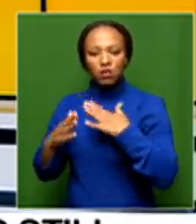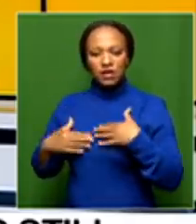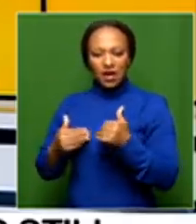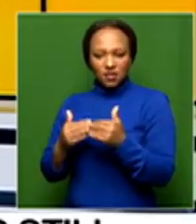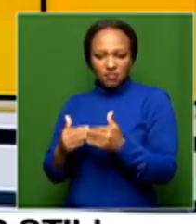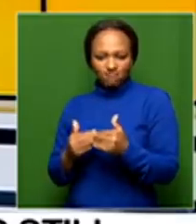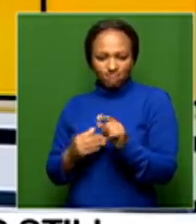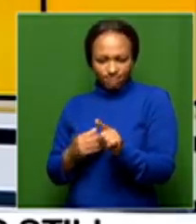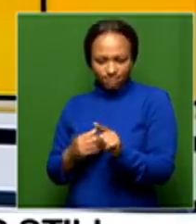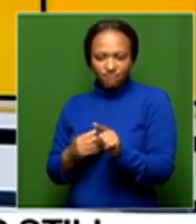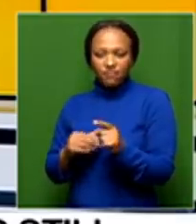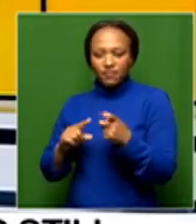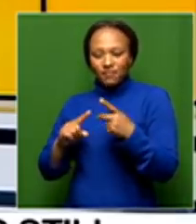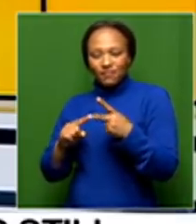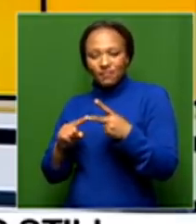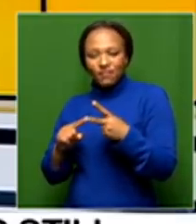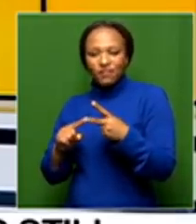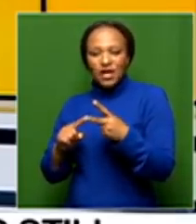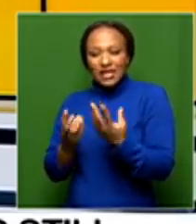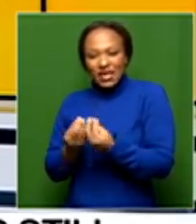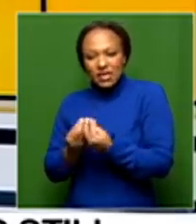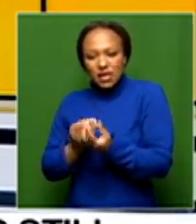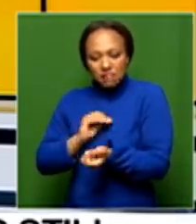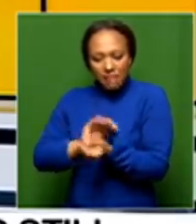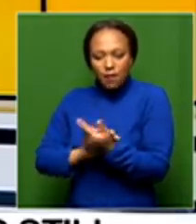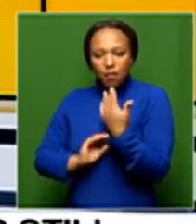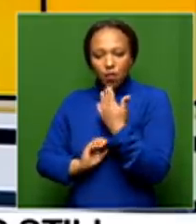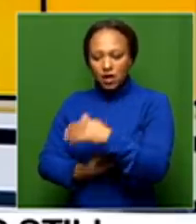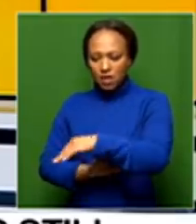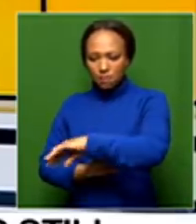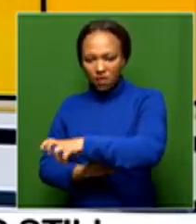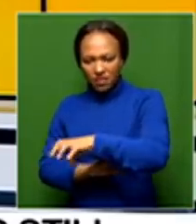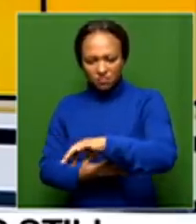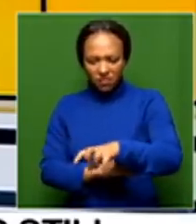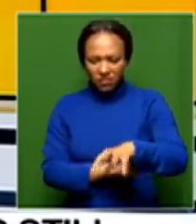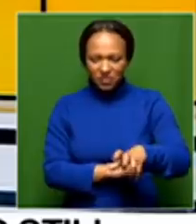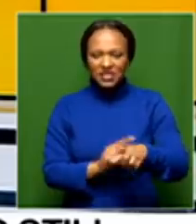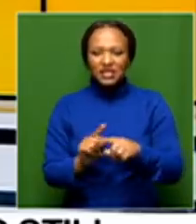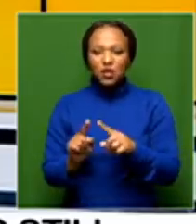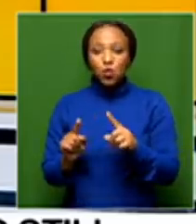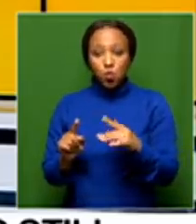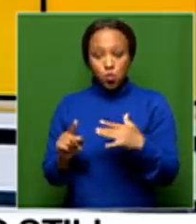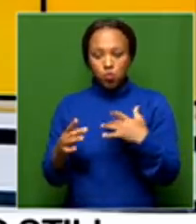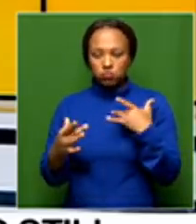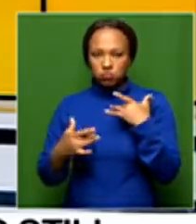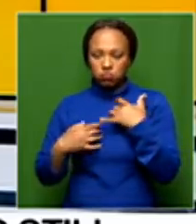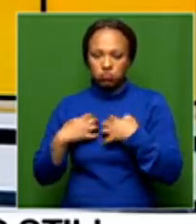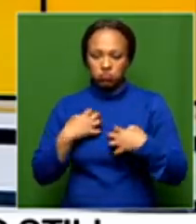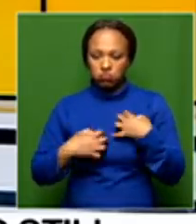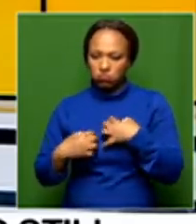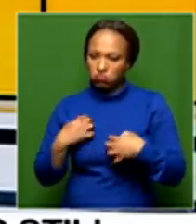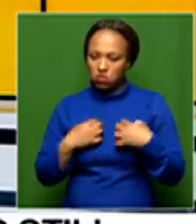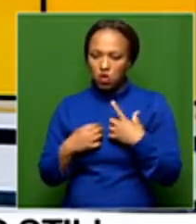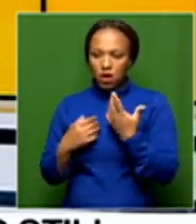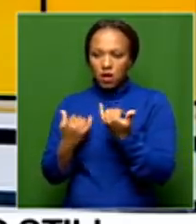care, when it comes to things that are going on within the province. And it's great worry. It's very, very worrying. Now there's this list coming out